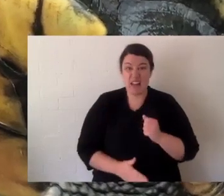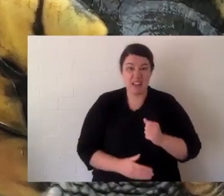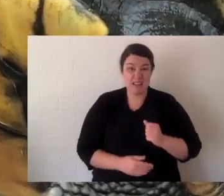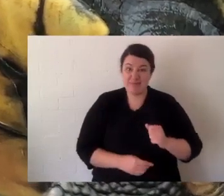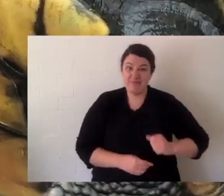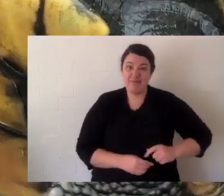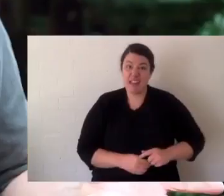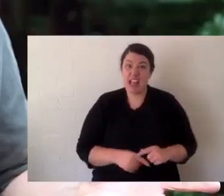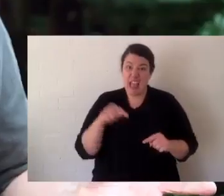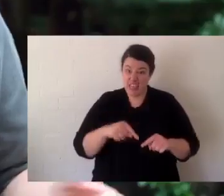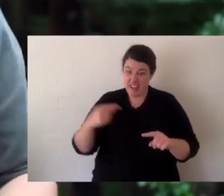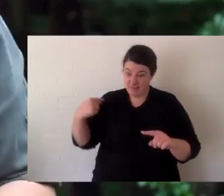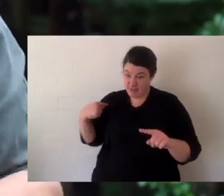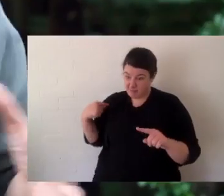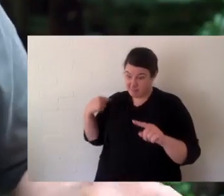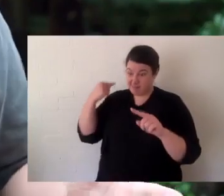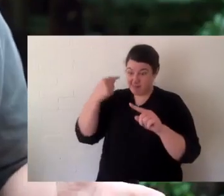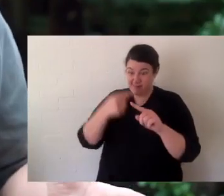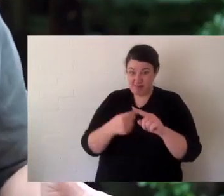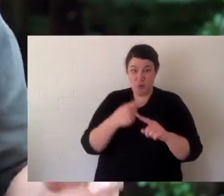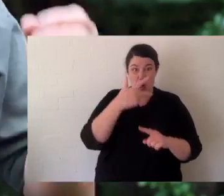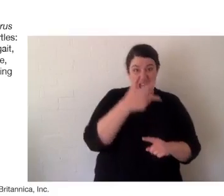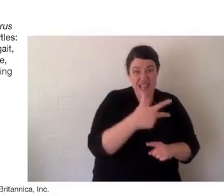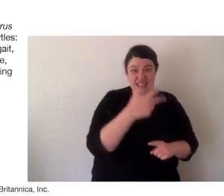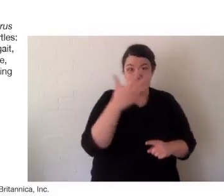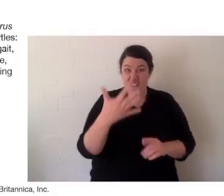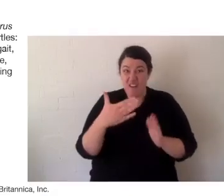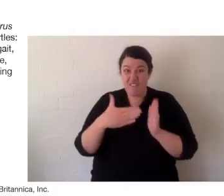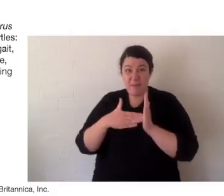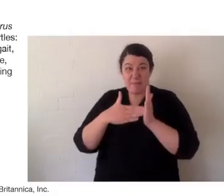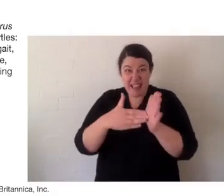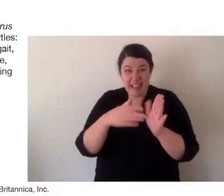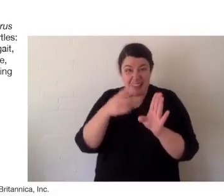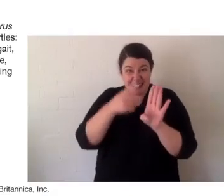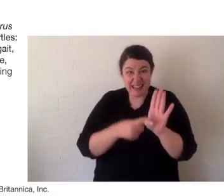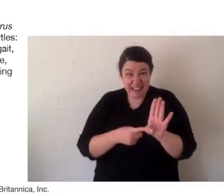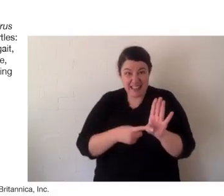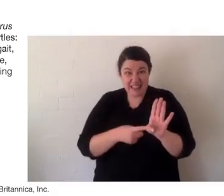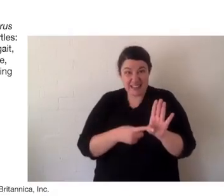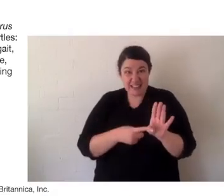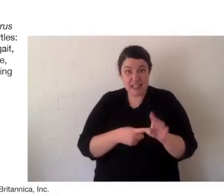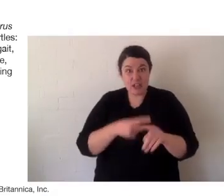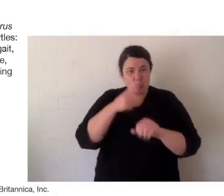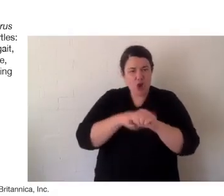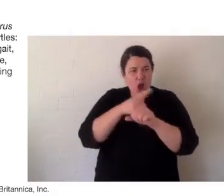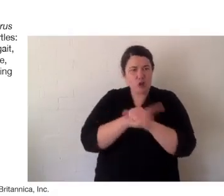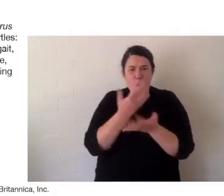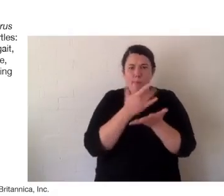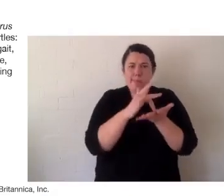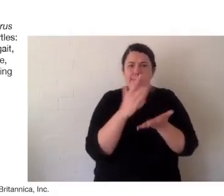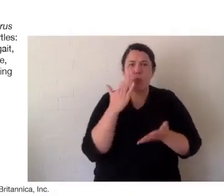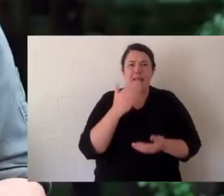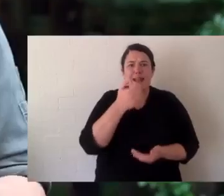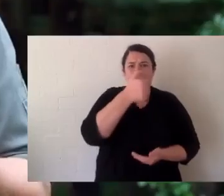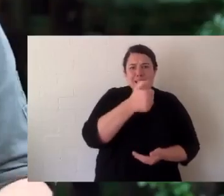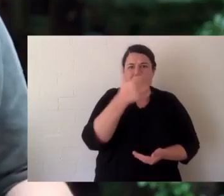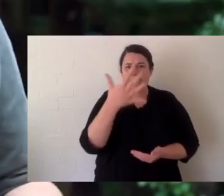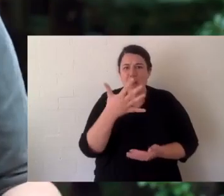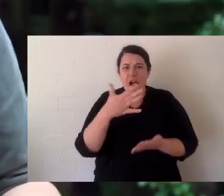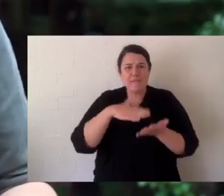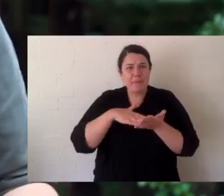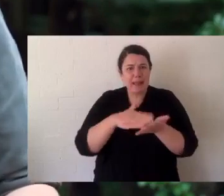disappeared and went extinct they will never be seen again and they've been on this earth for 85 million years.